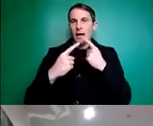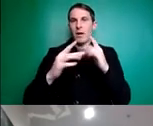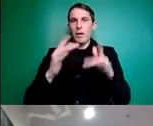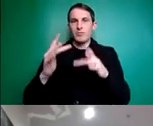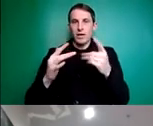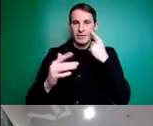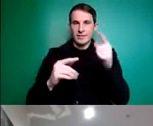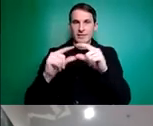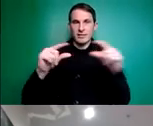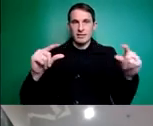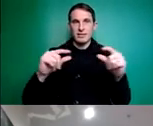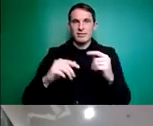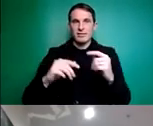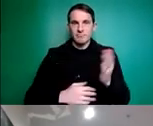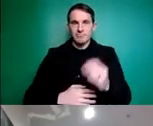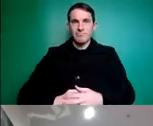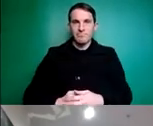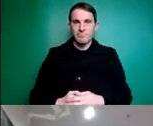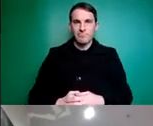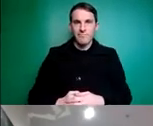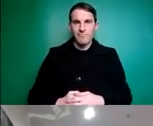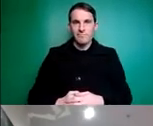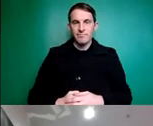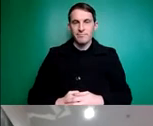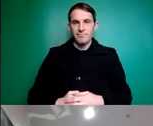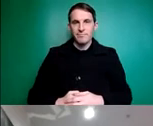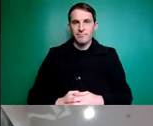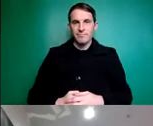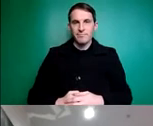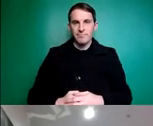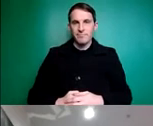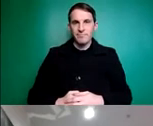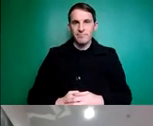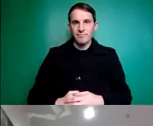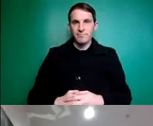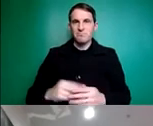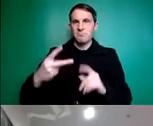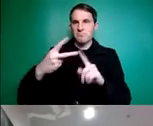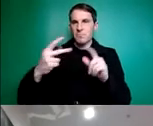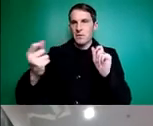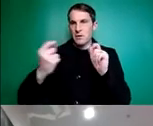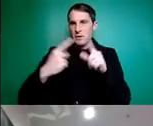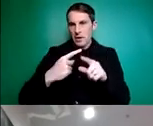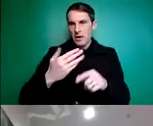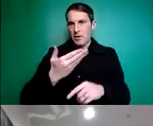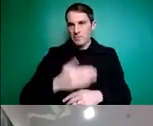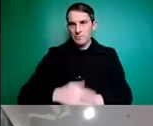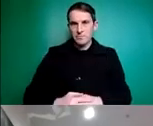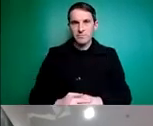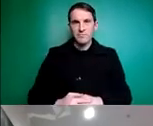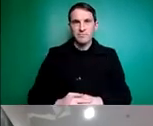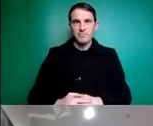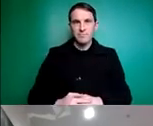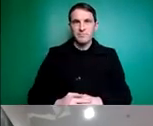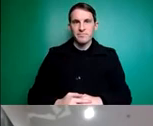.assistivetechforall.org.au or you can email us at info at assistivetechforall.org